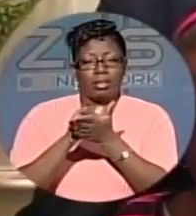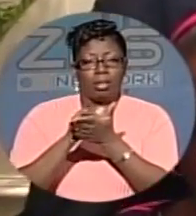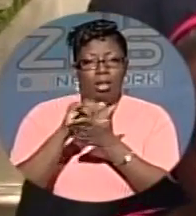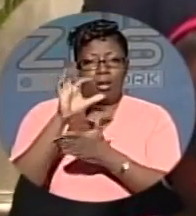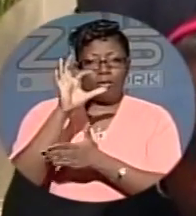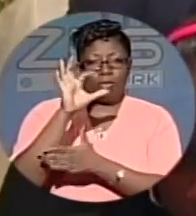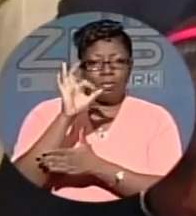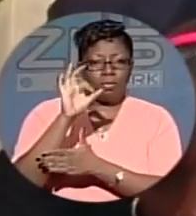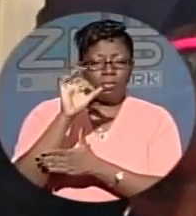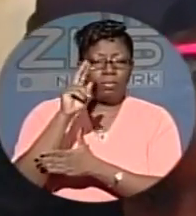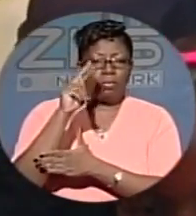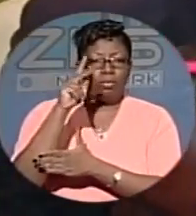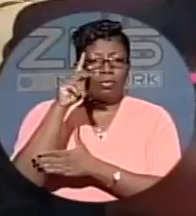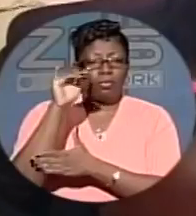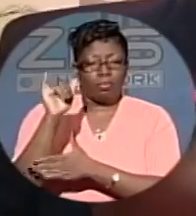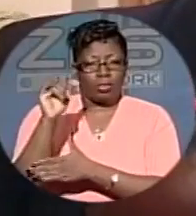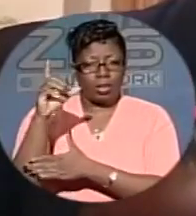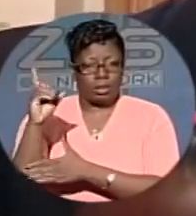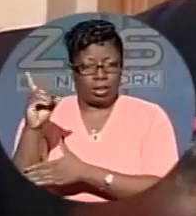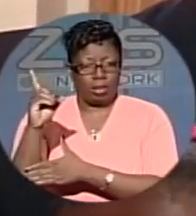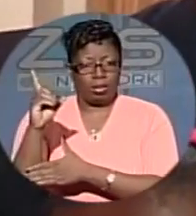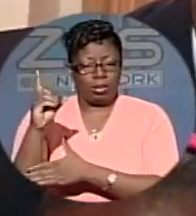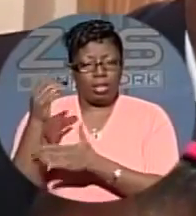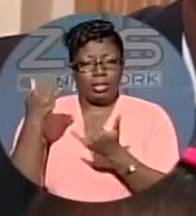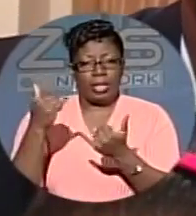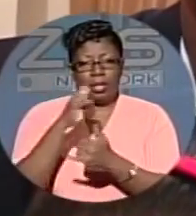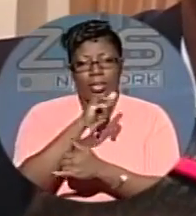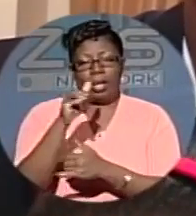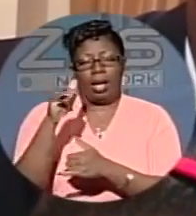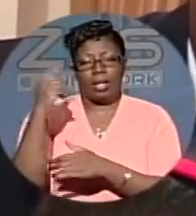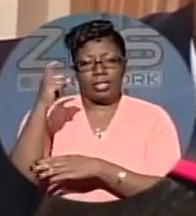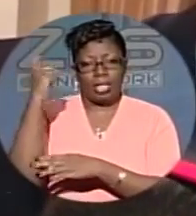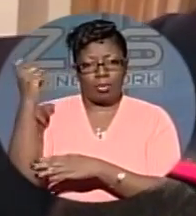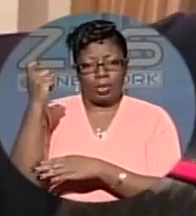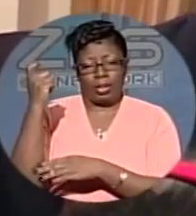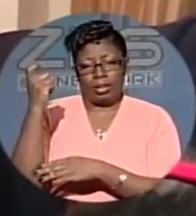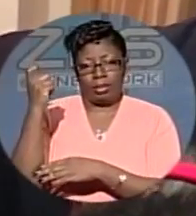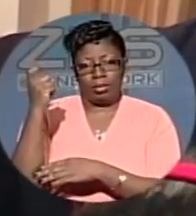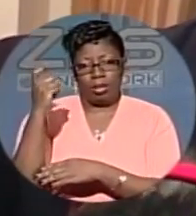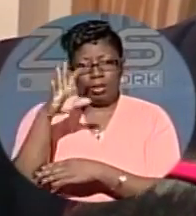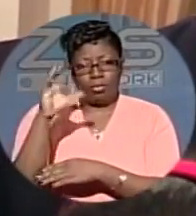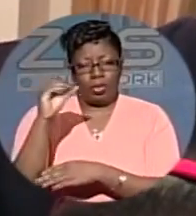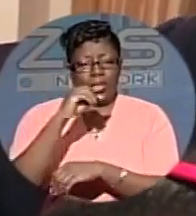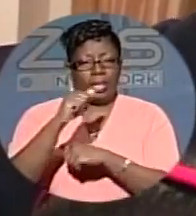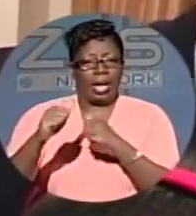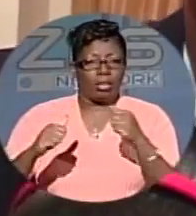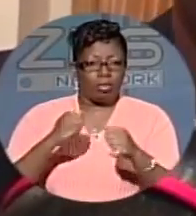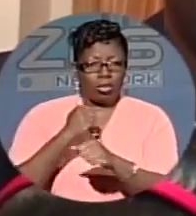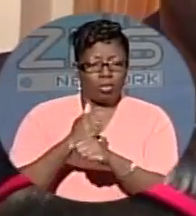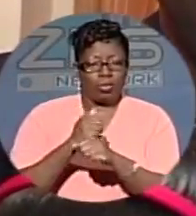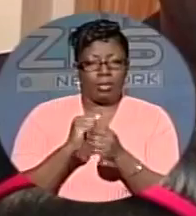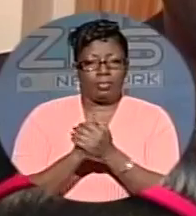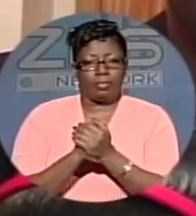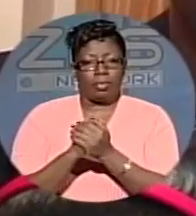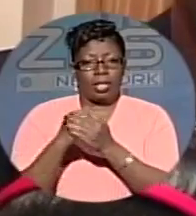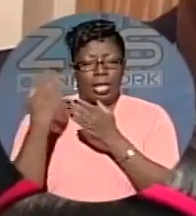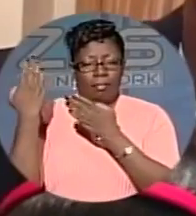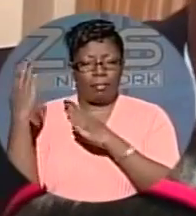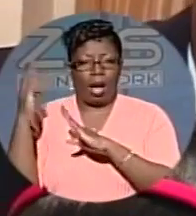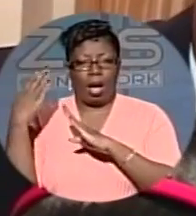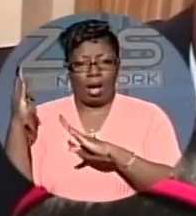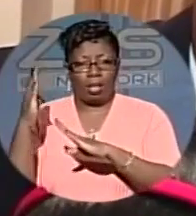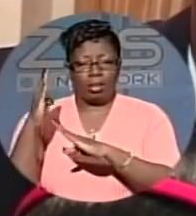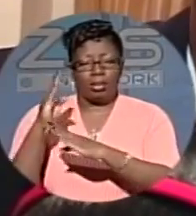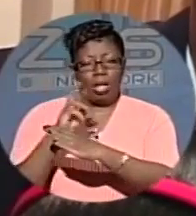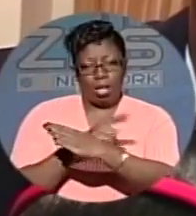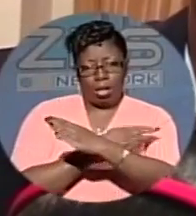40 years, they're celebrating the 40th anniversary this year. And you see songs like Send Him Home and Bahama Lullaby. These are